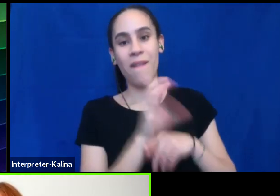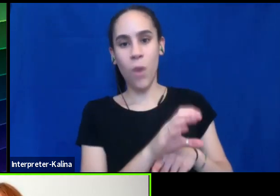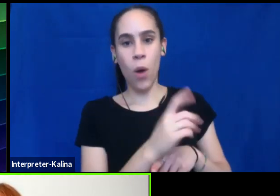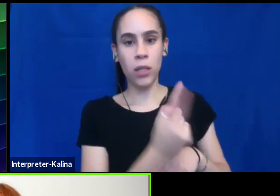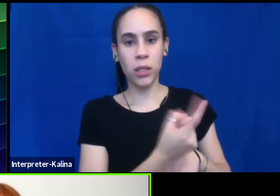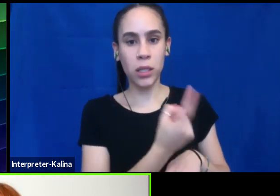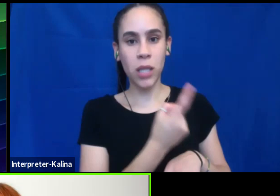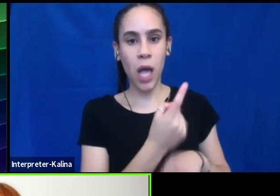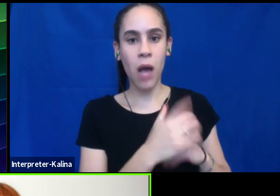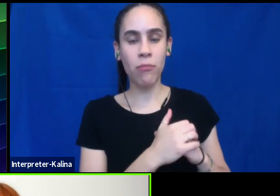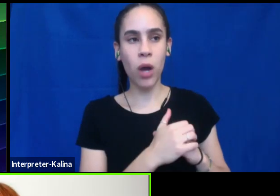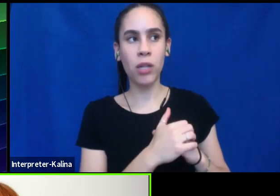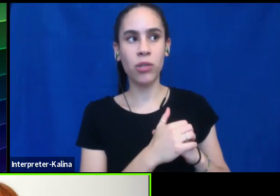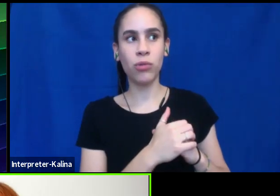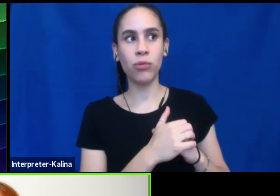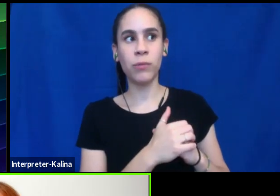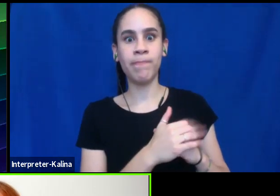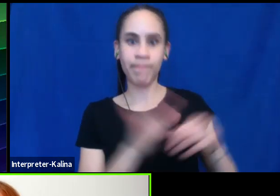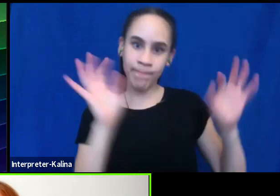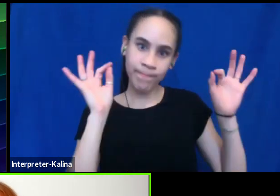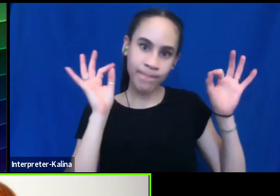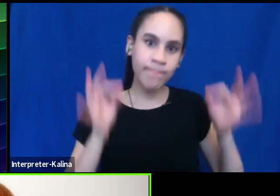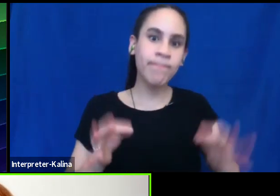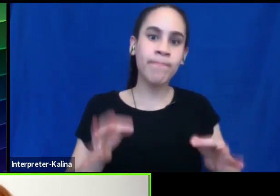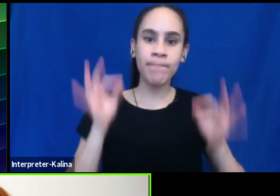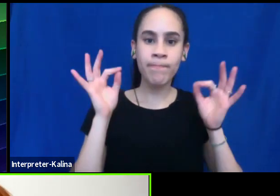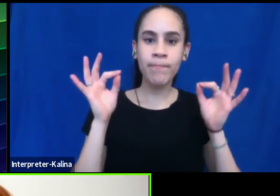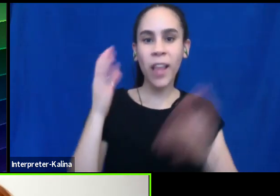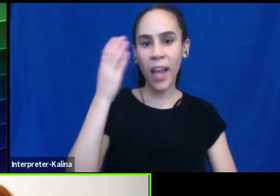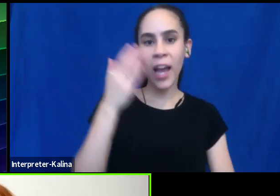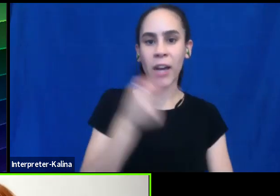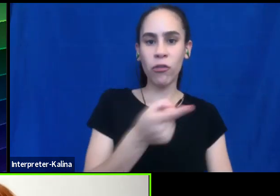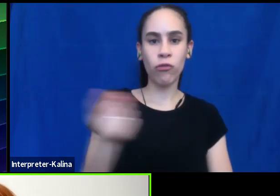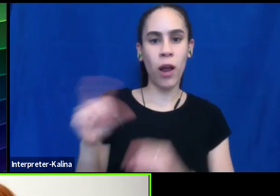to make that, that decision in of a group. Um,